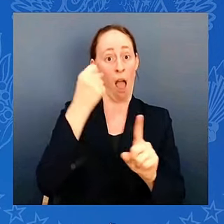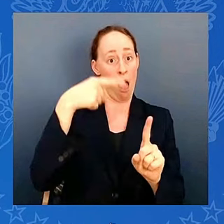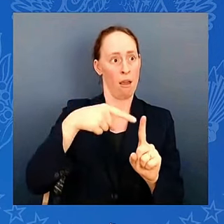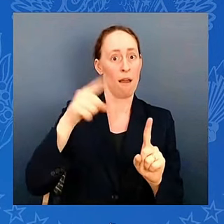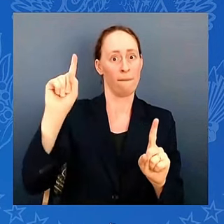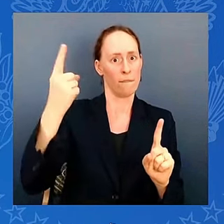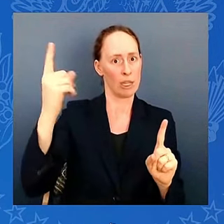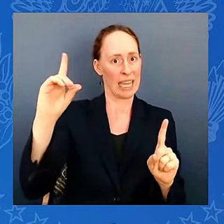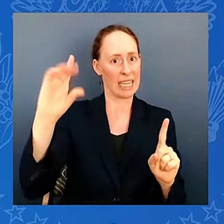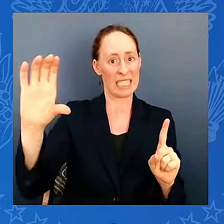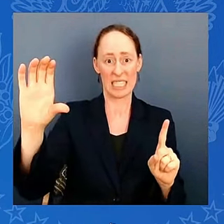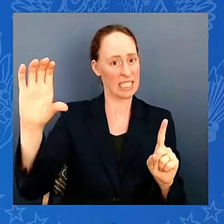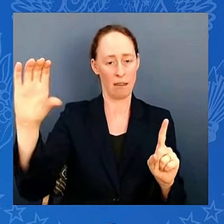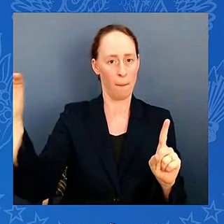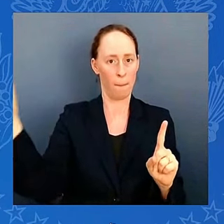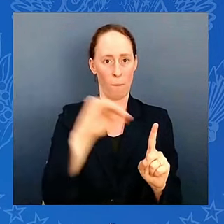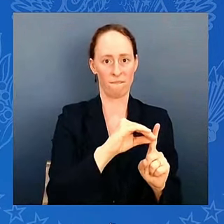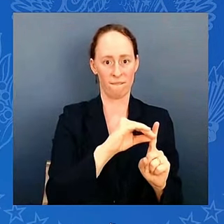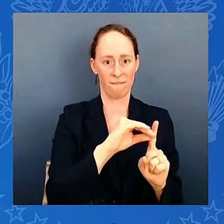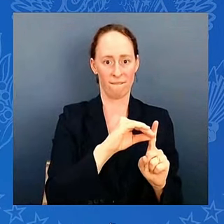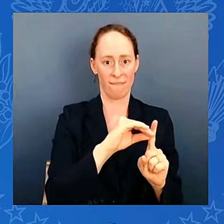champions. And you deserve it.